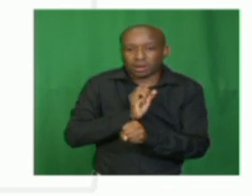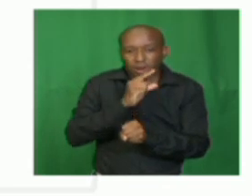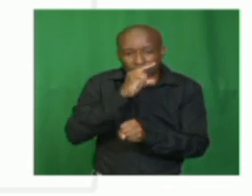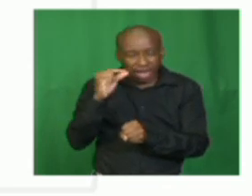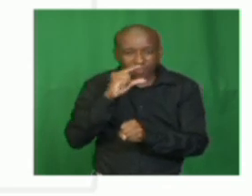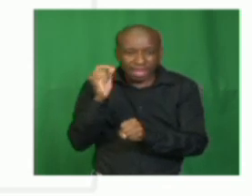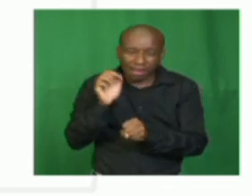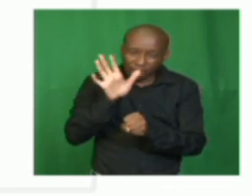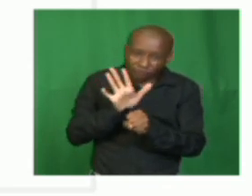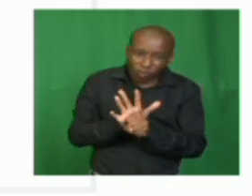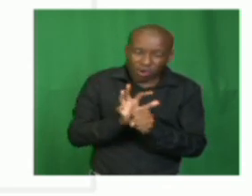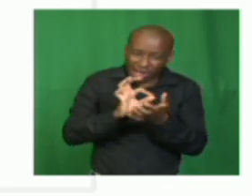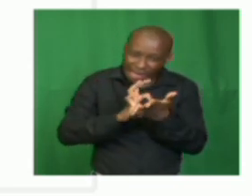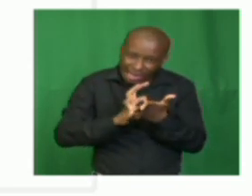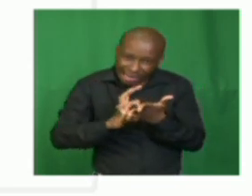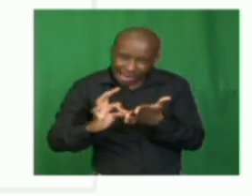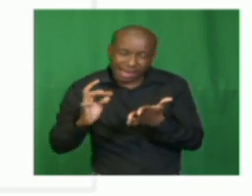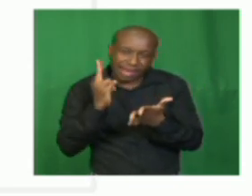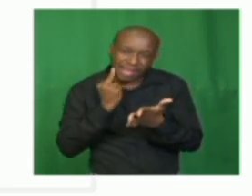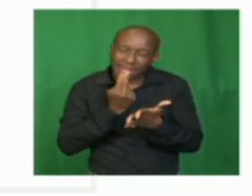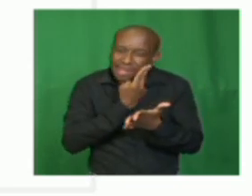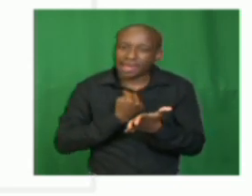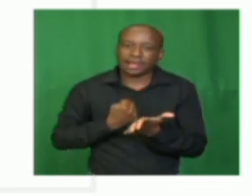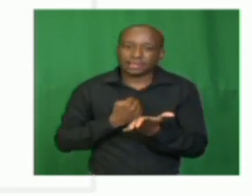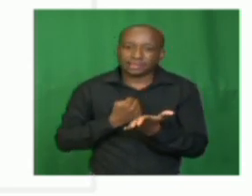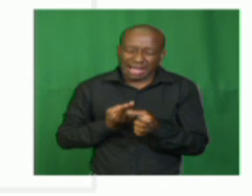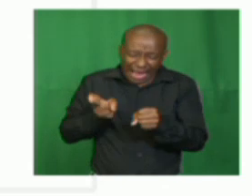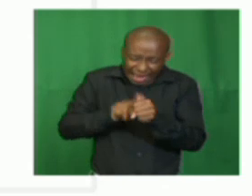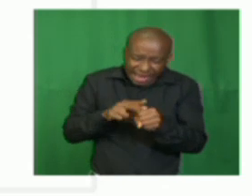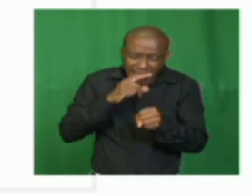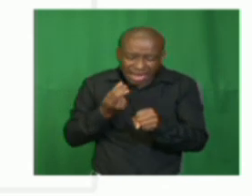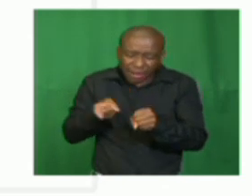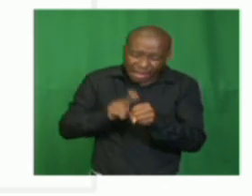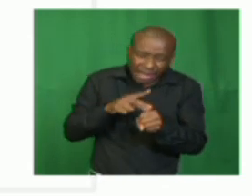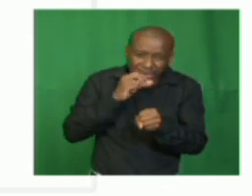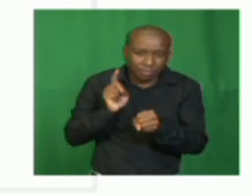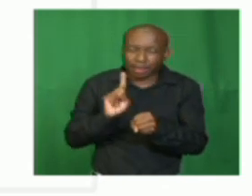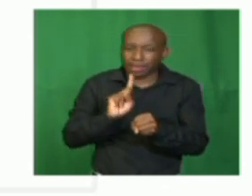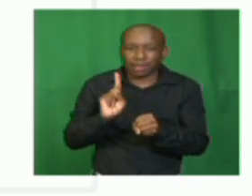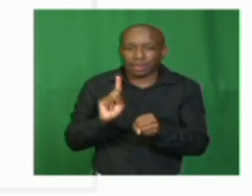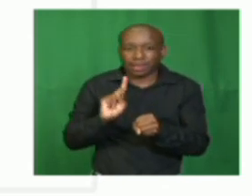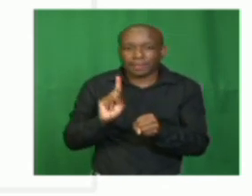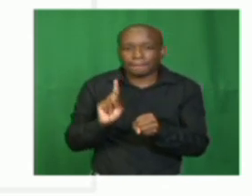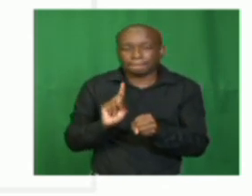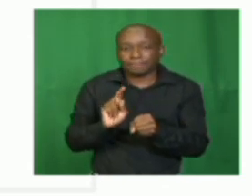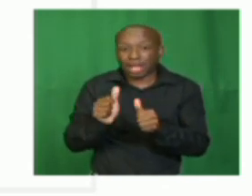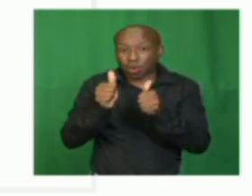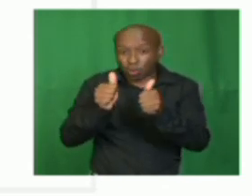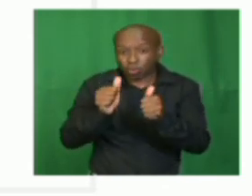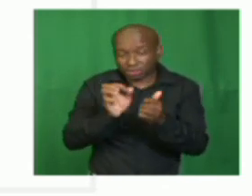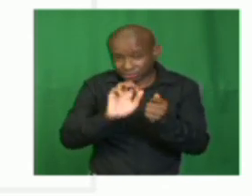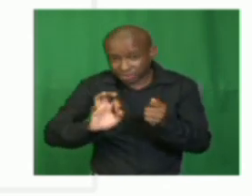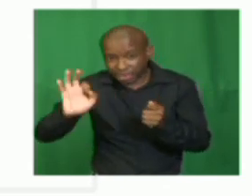Write it in legible. Do not overwrite. Use a clean page. Write good sentences.